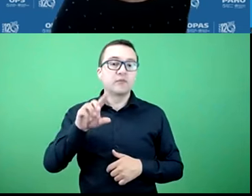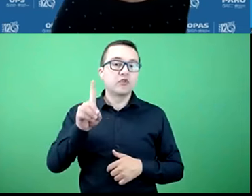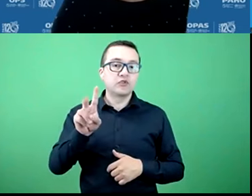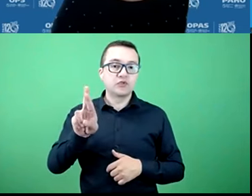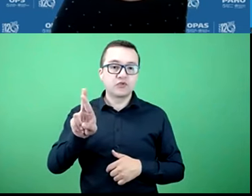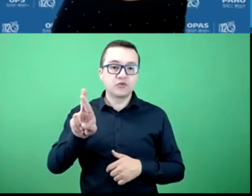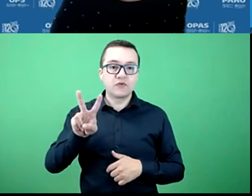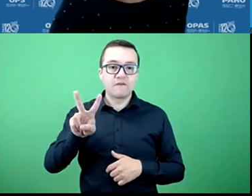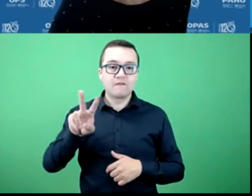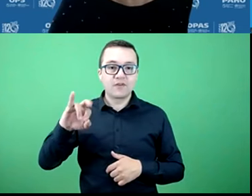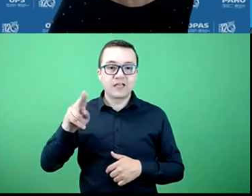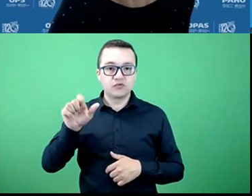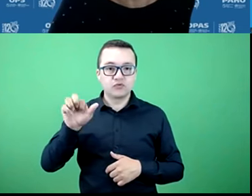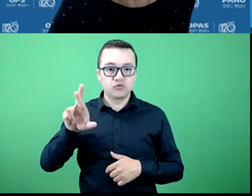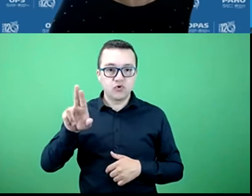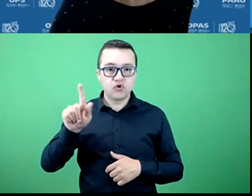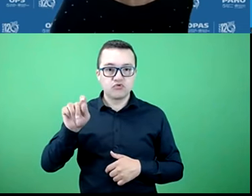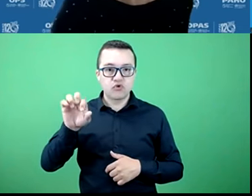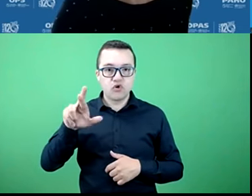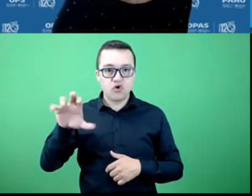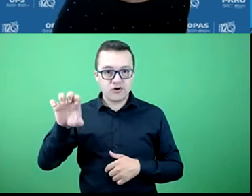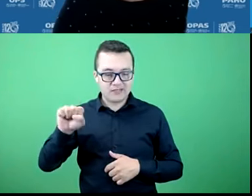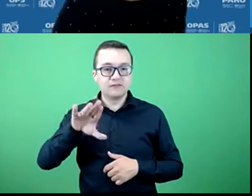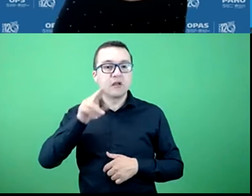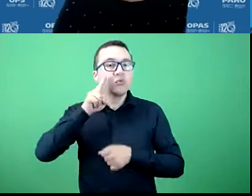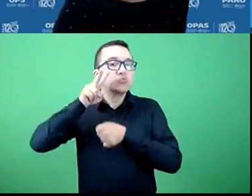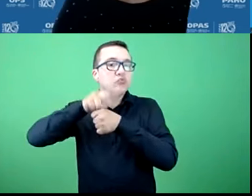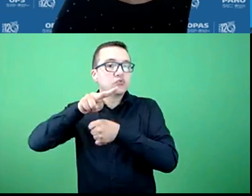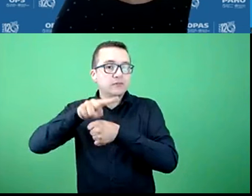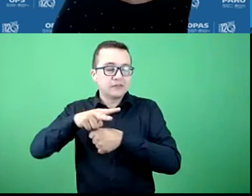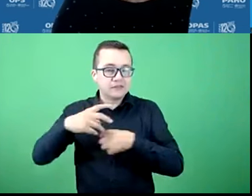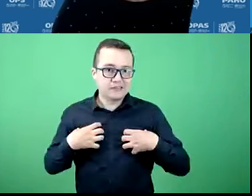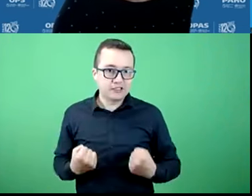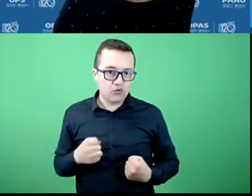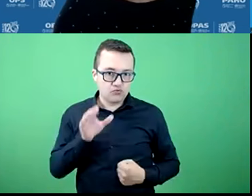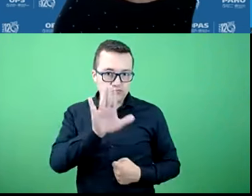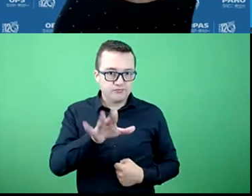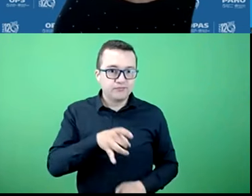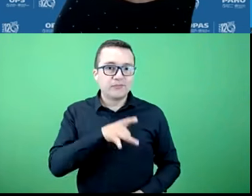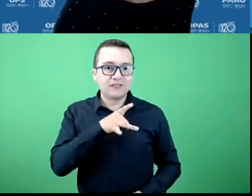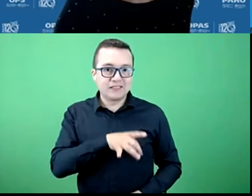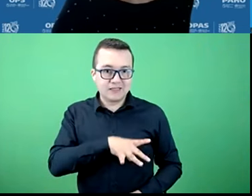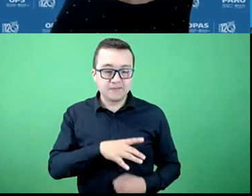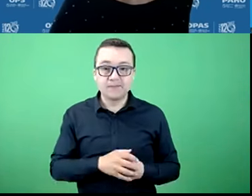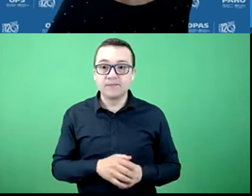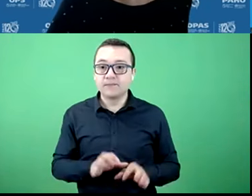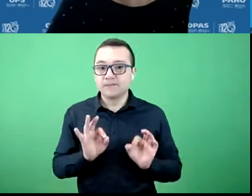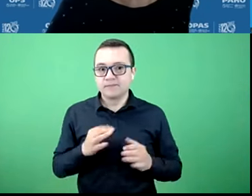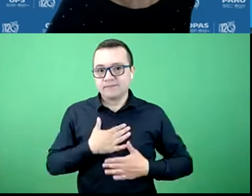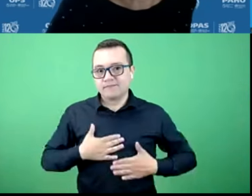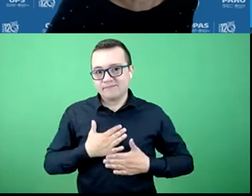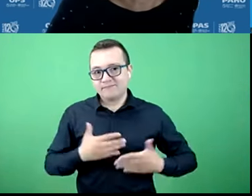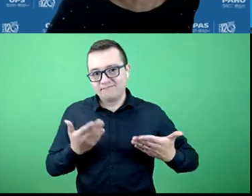Dr. Victor Torres. Victor Torres is the Chilean health superintendent. And we would